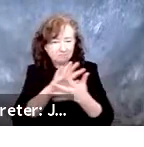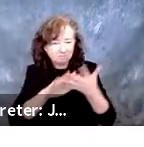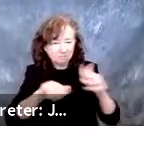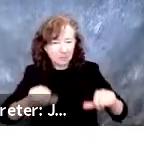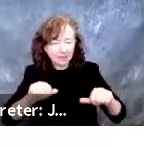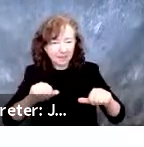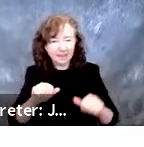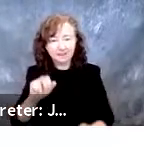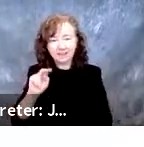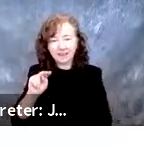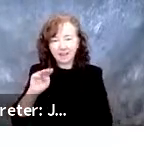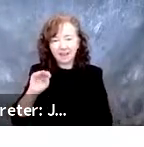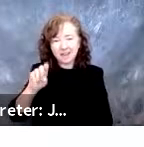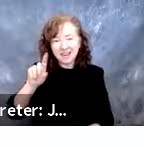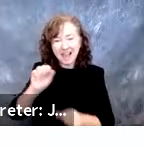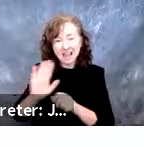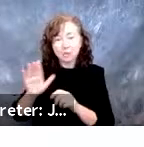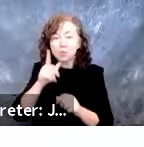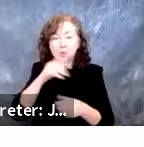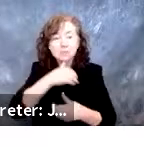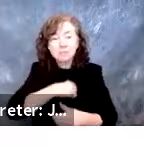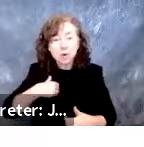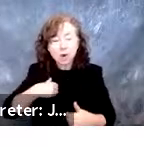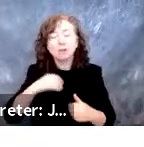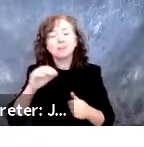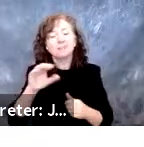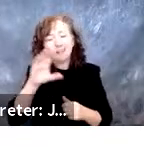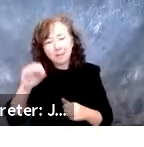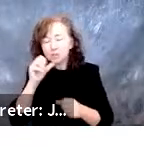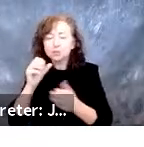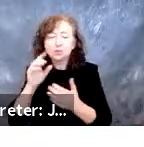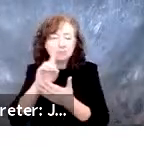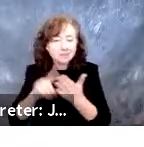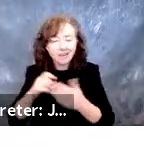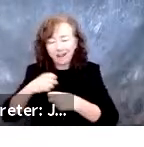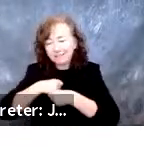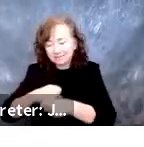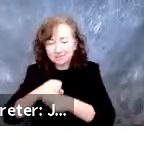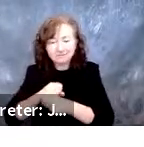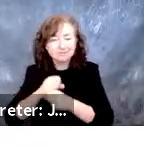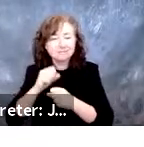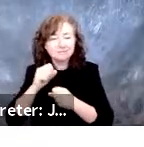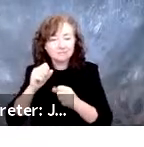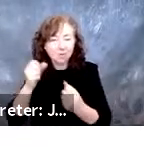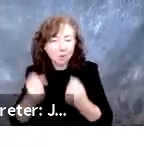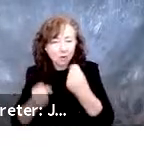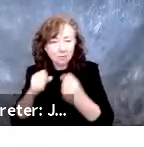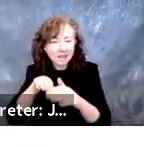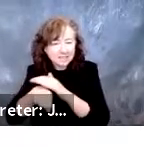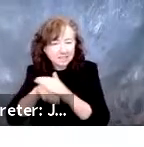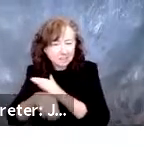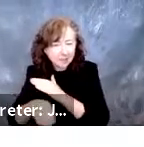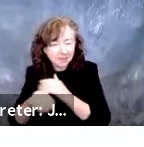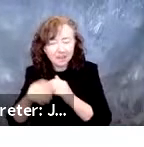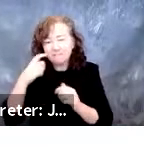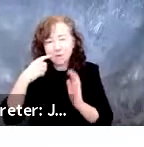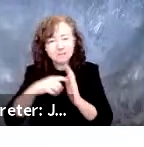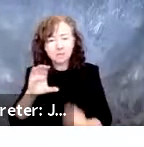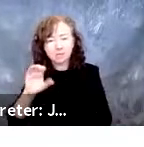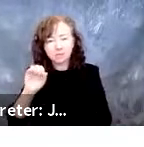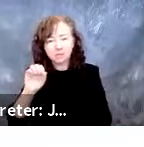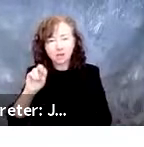includes companies that design and manufacture automotive mobility solutions, such as converted or accessible vehicles,